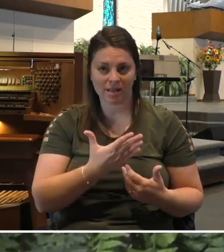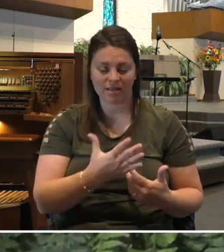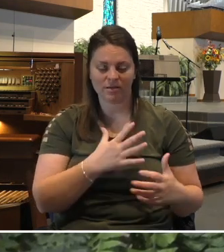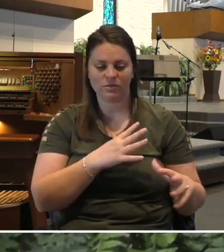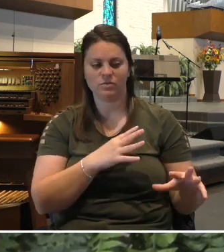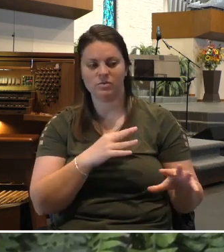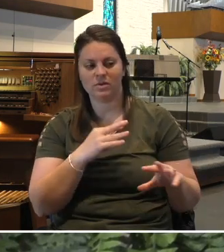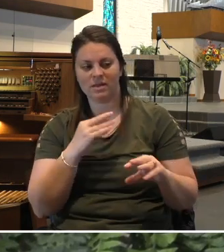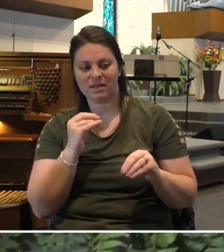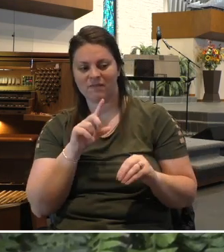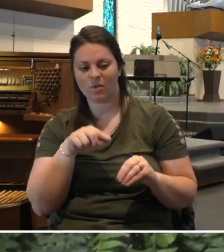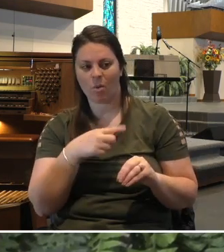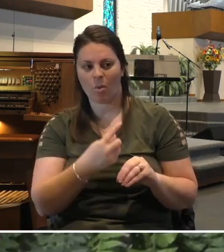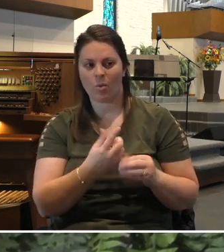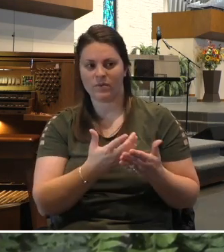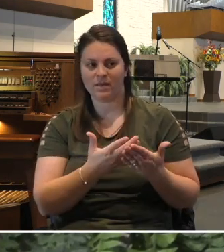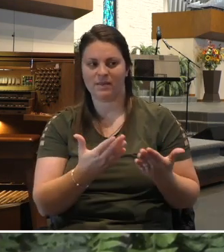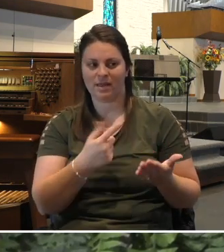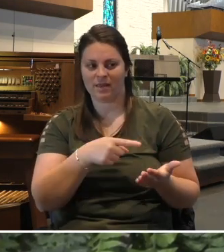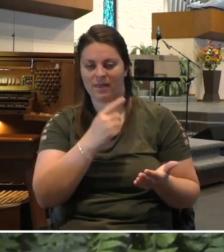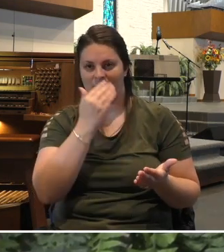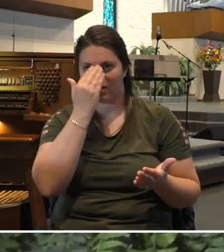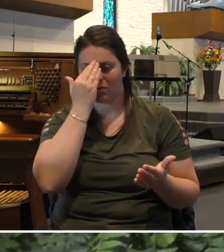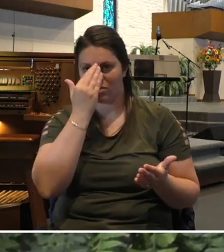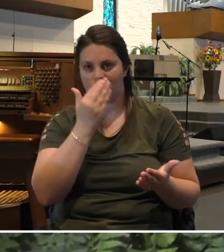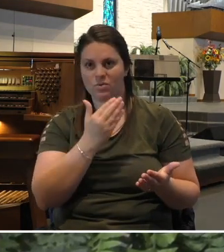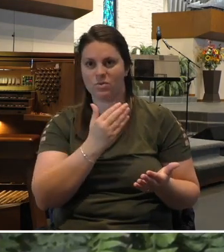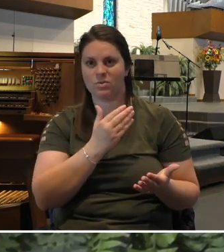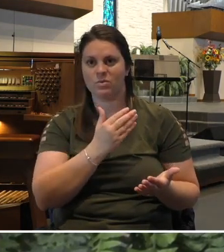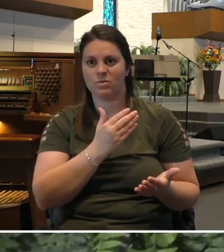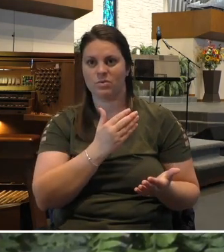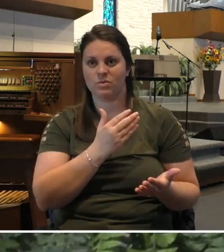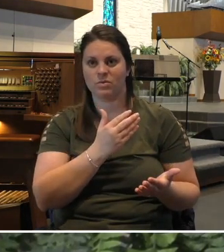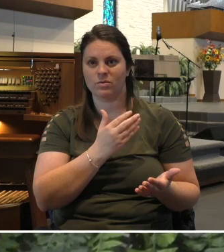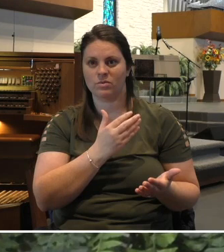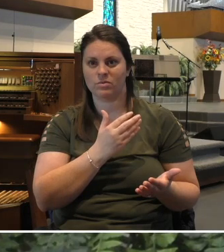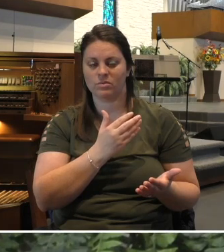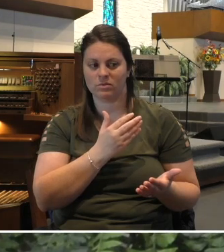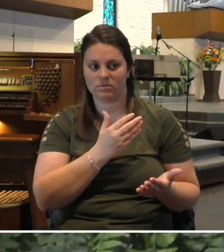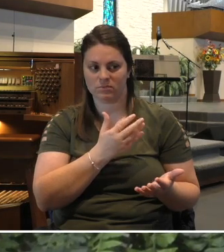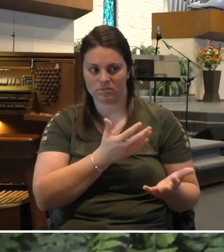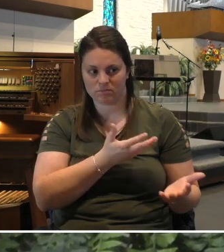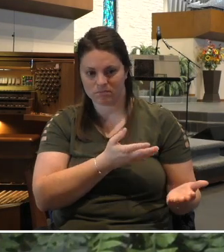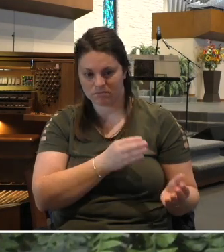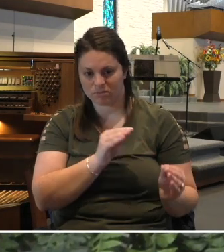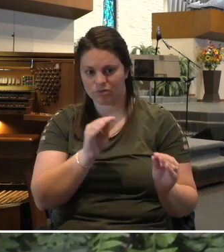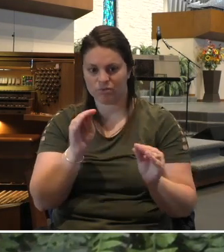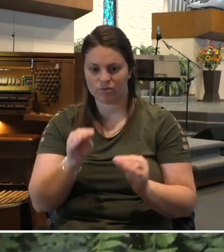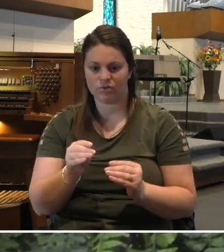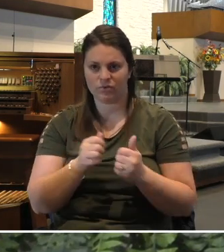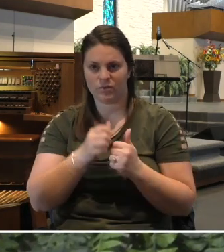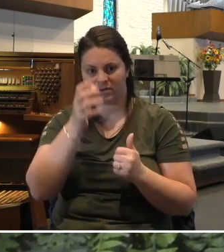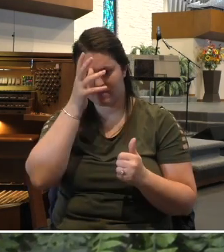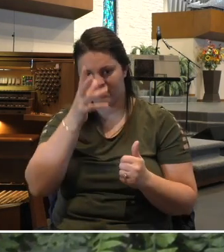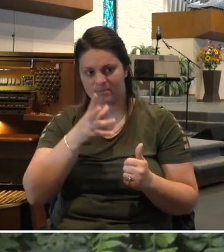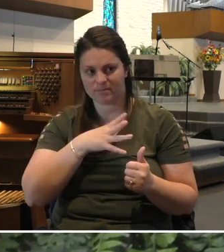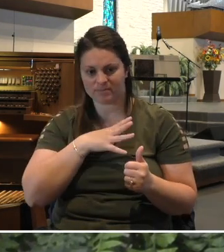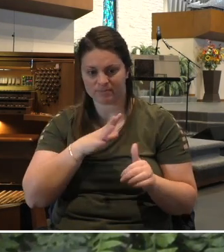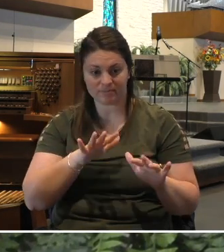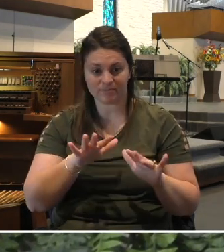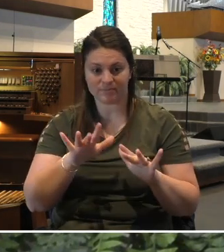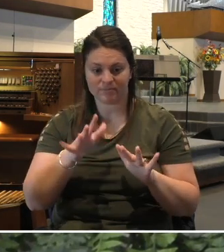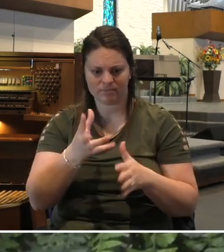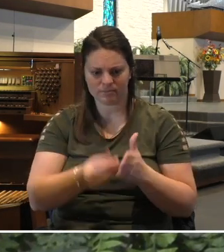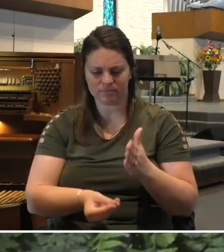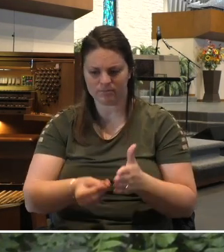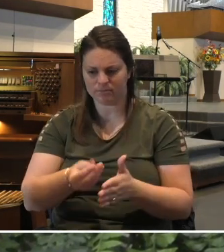known thing left to them and travel with their mother-in-law to a land unknown where they would be total and